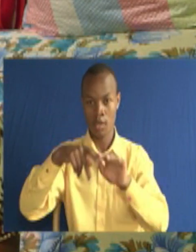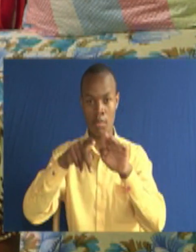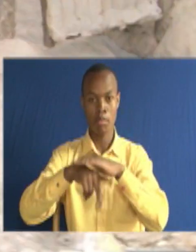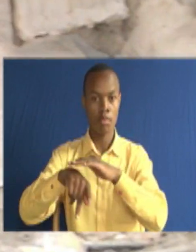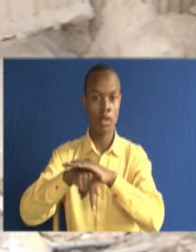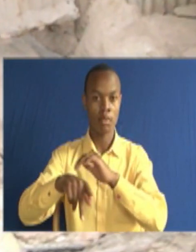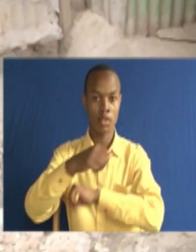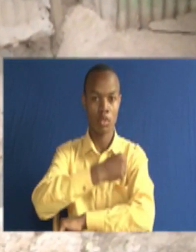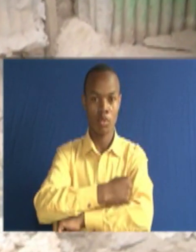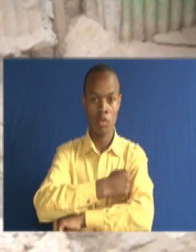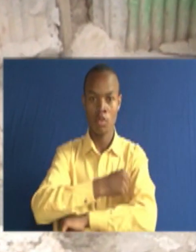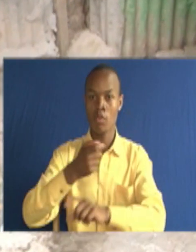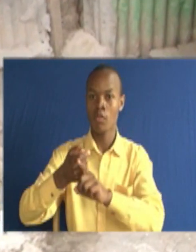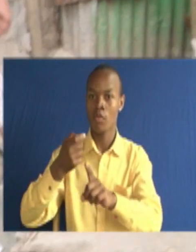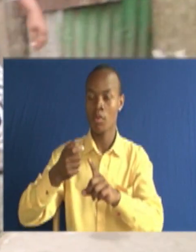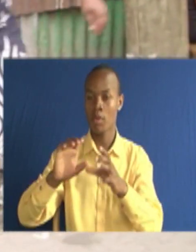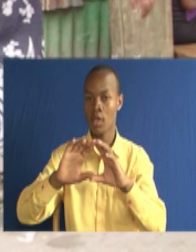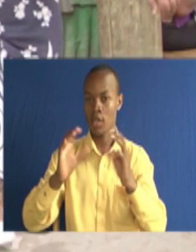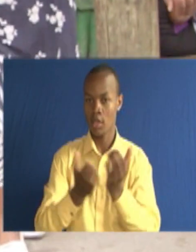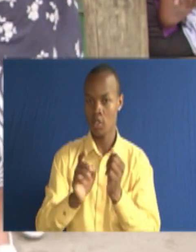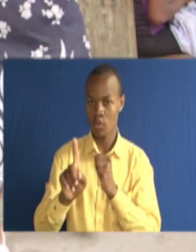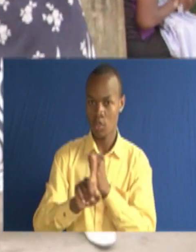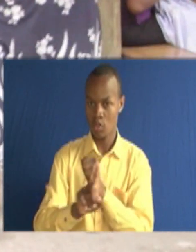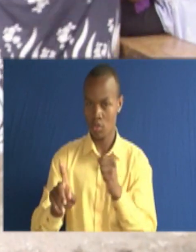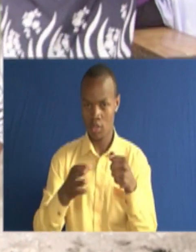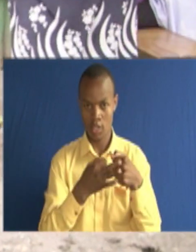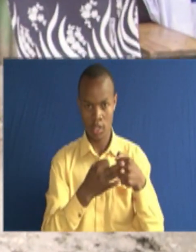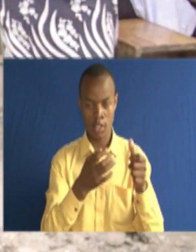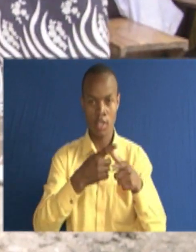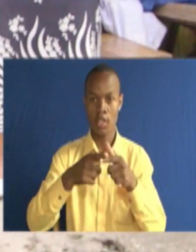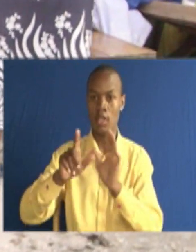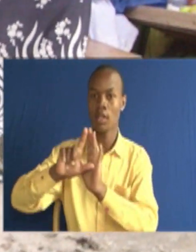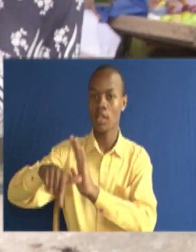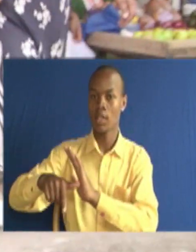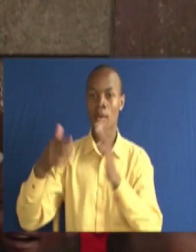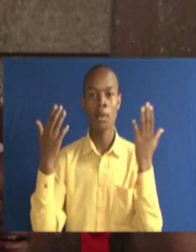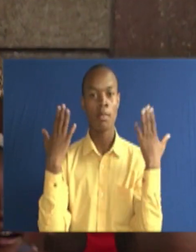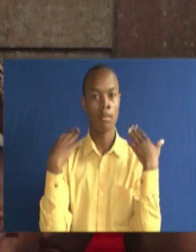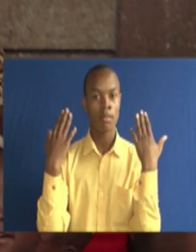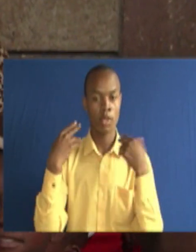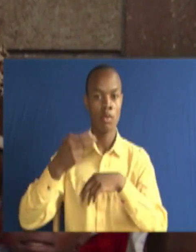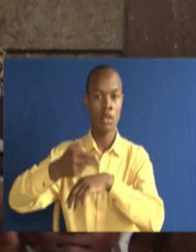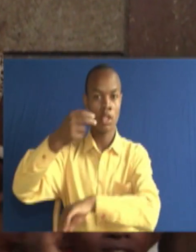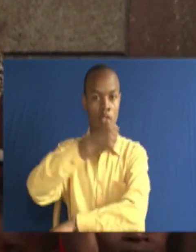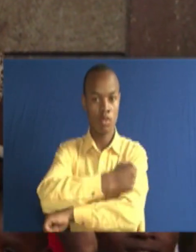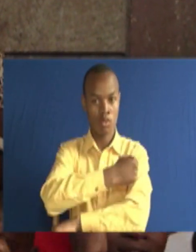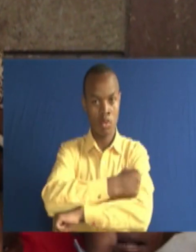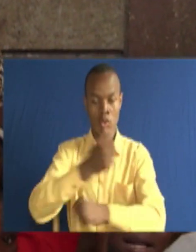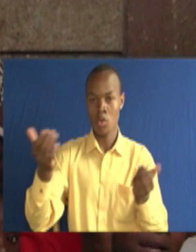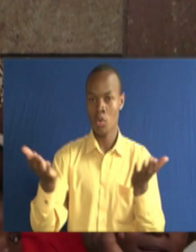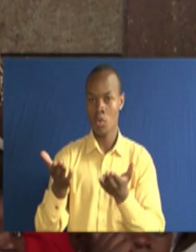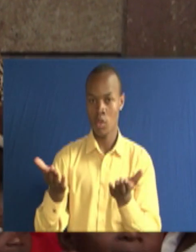persons from class one to eight then later on went to meru high special school where she in